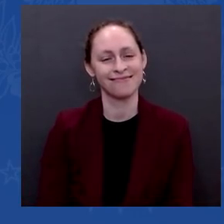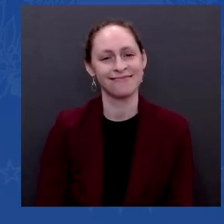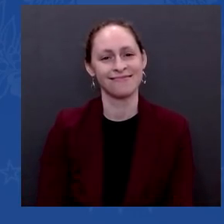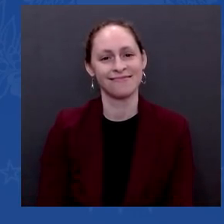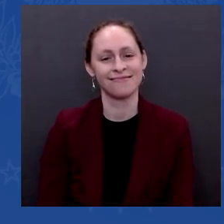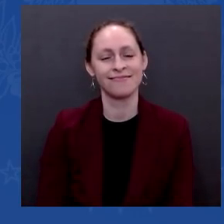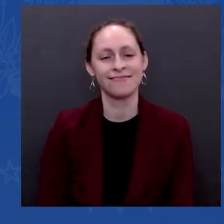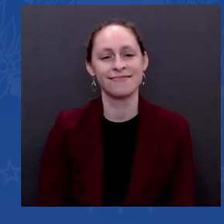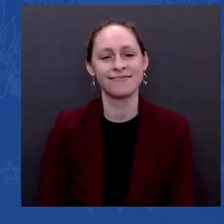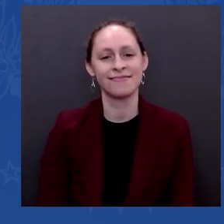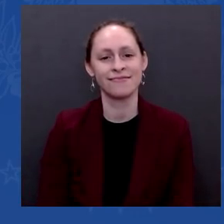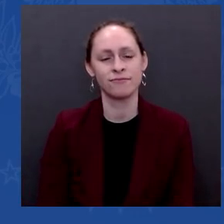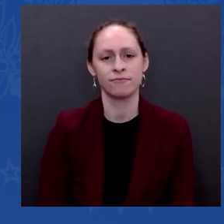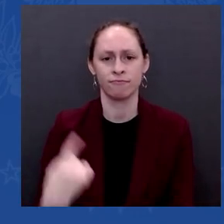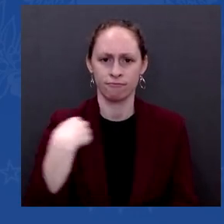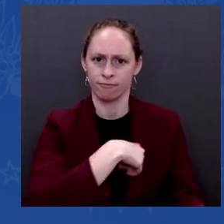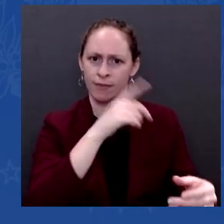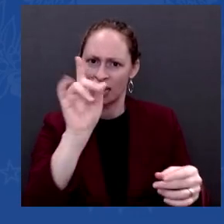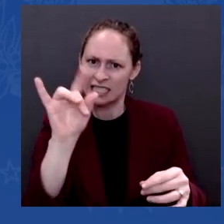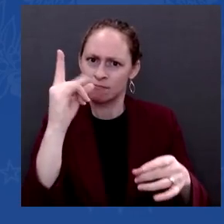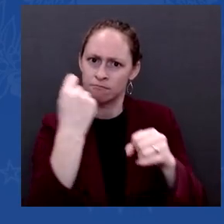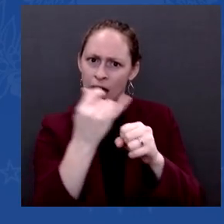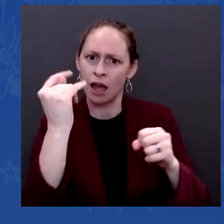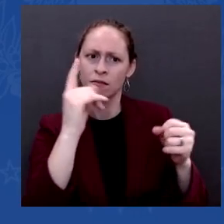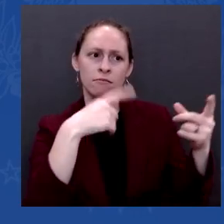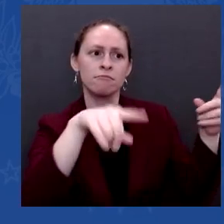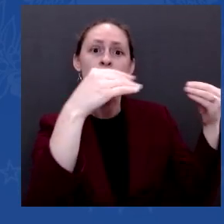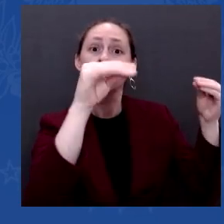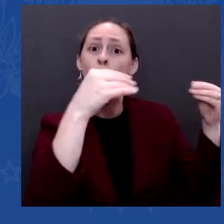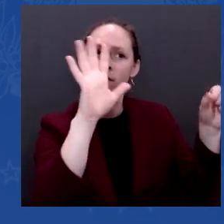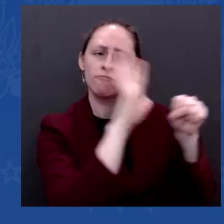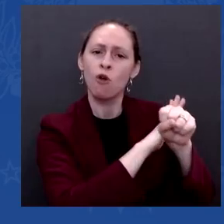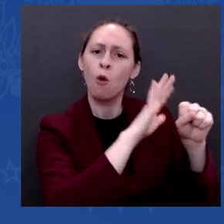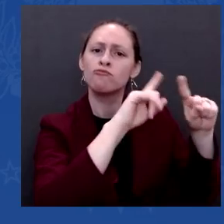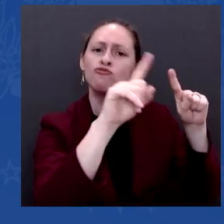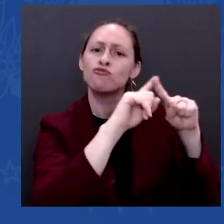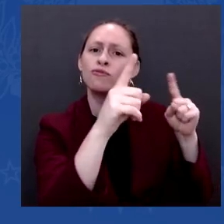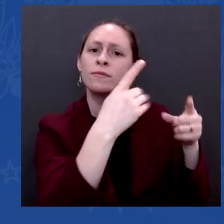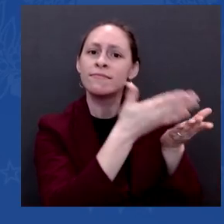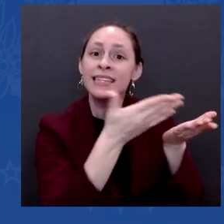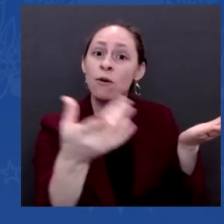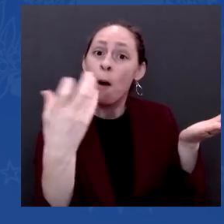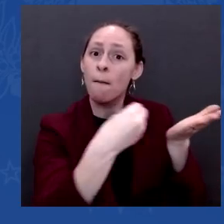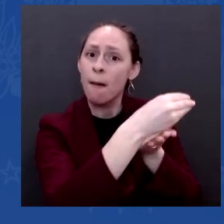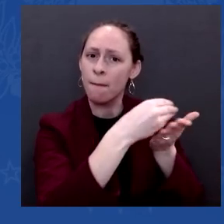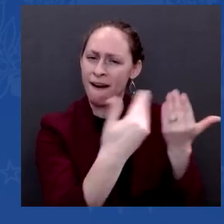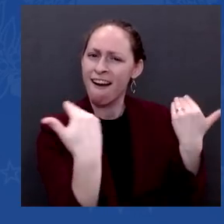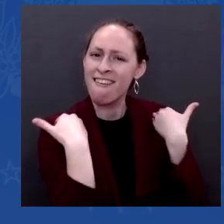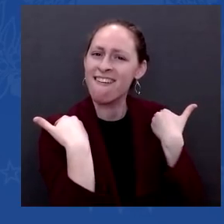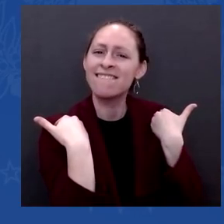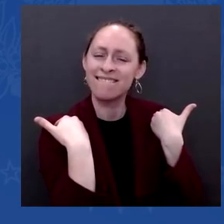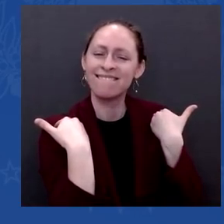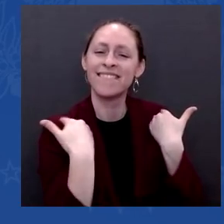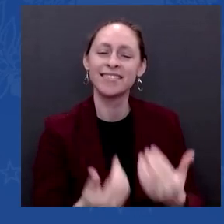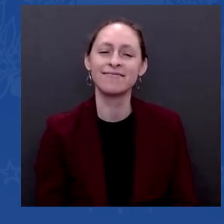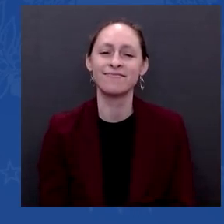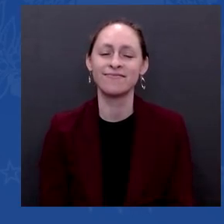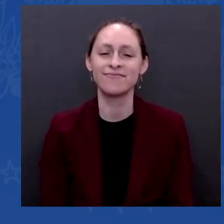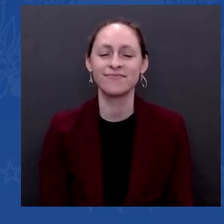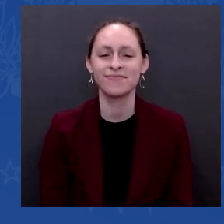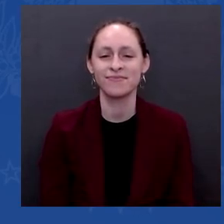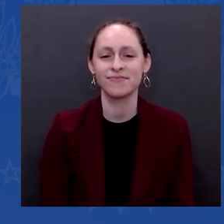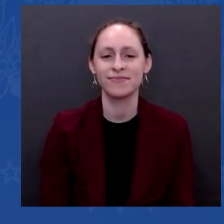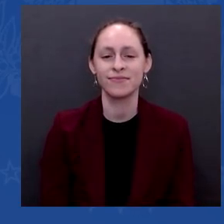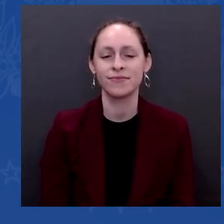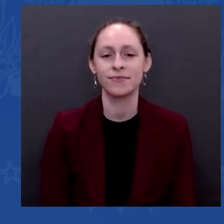share of goods in stock at stores is 89 percent now, which has barely changed from the 91 percent